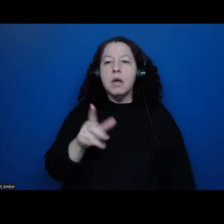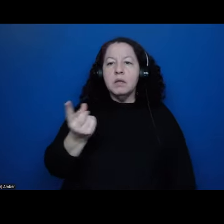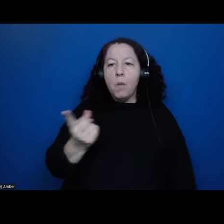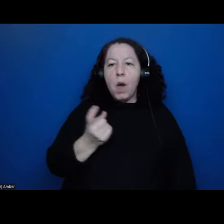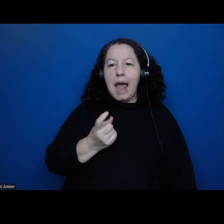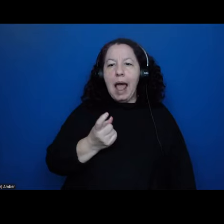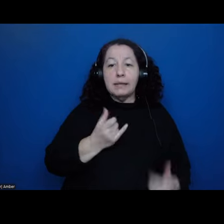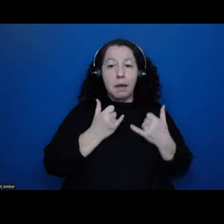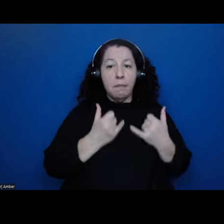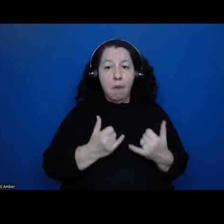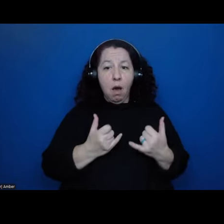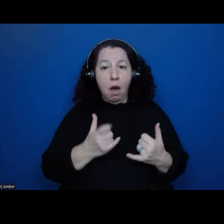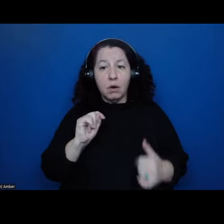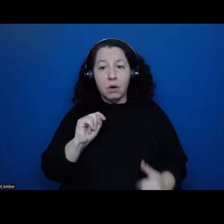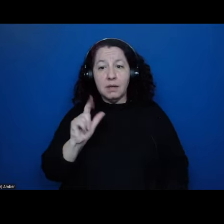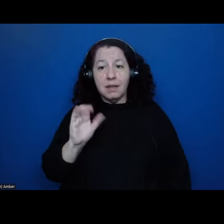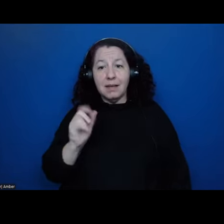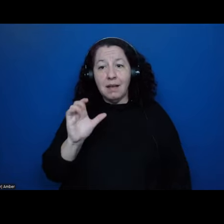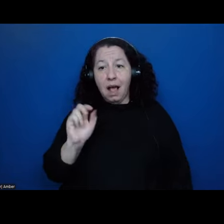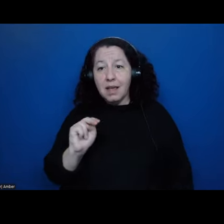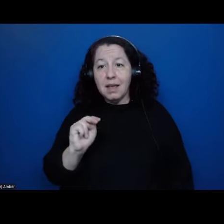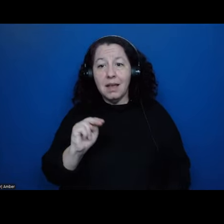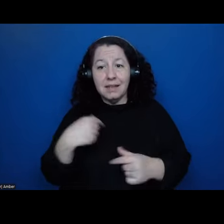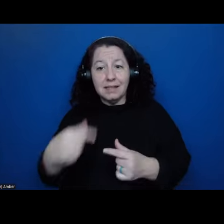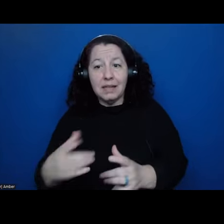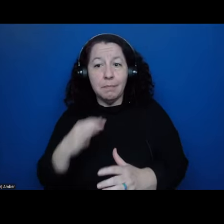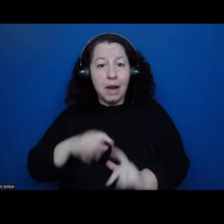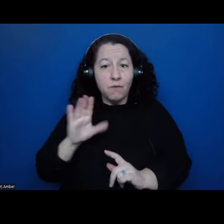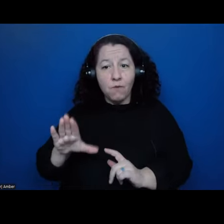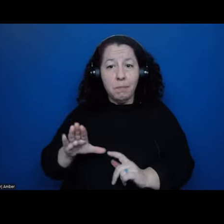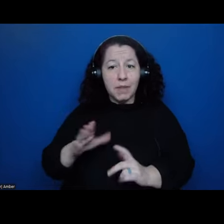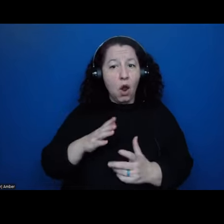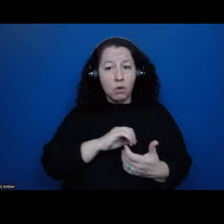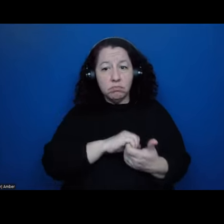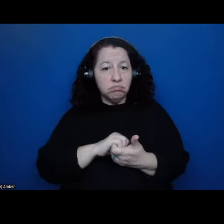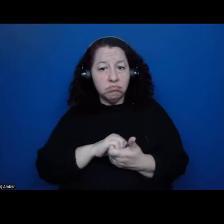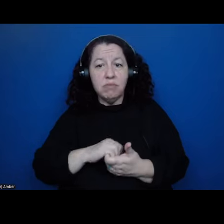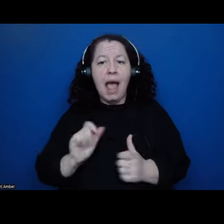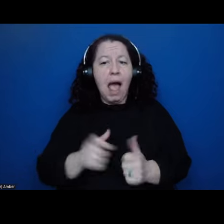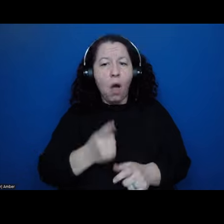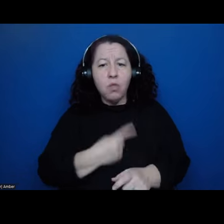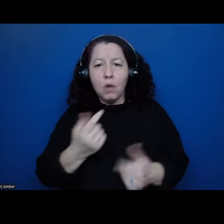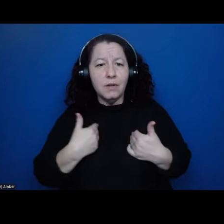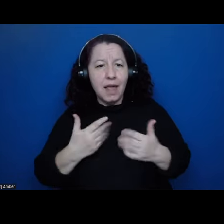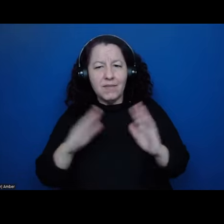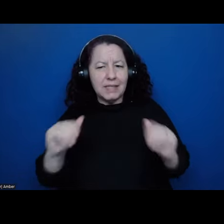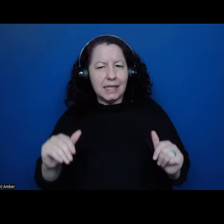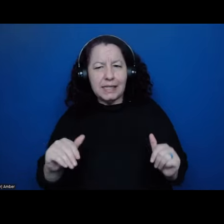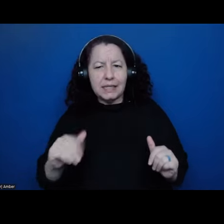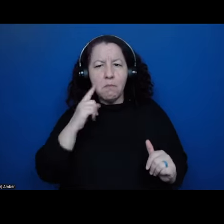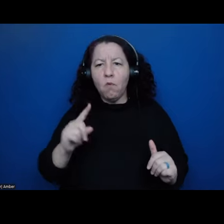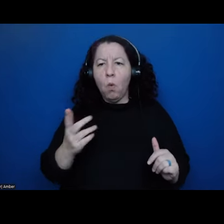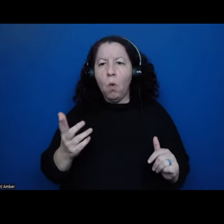Tlaxcala descendants benefit from their ancestors' alliance? Uh, how long did they have a, a system of, of, um,